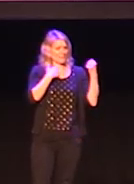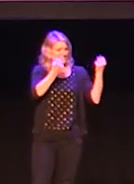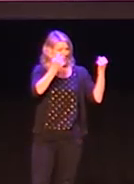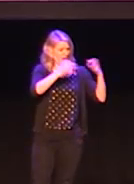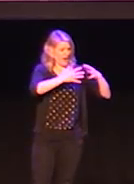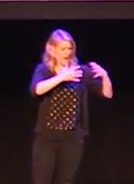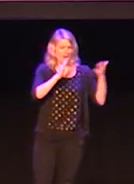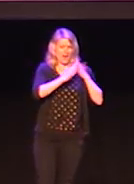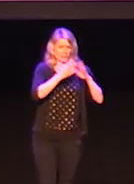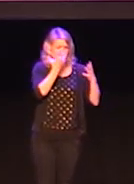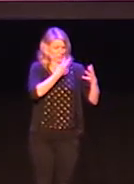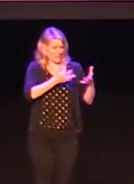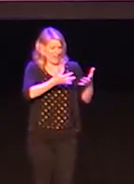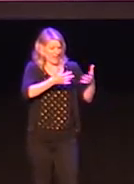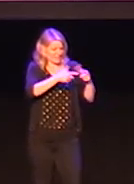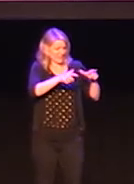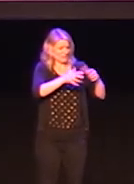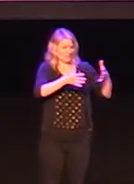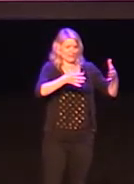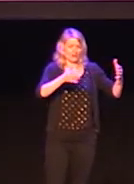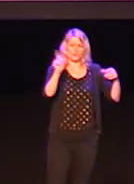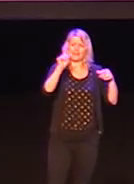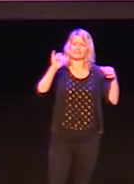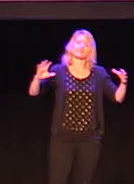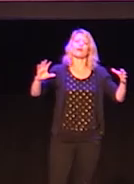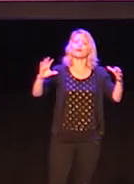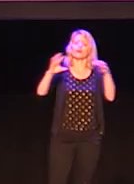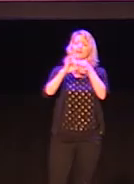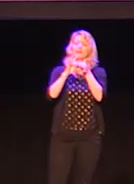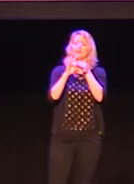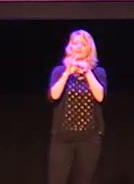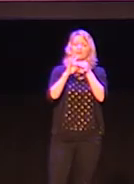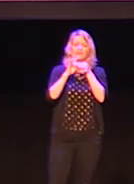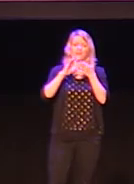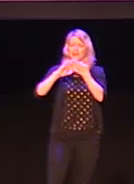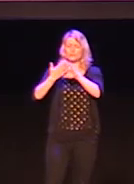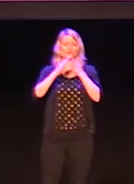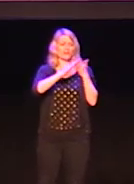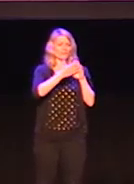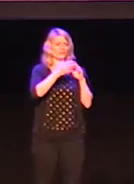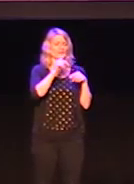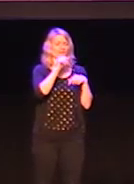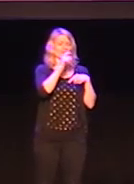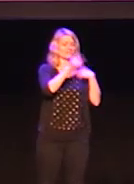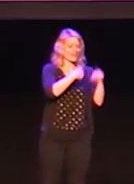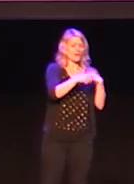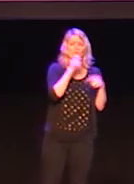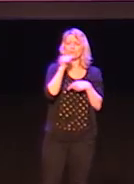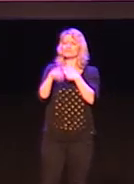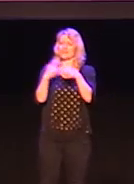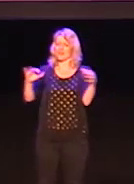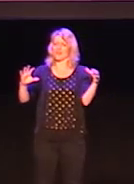One of the greatest questions that I think about is how to take this very rich body of information and literature that